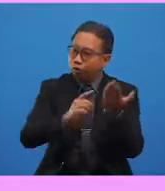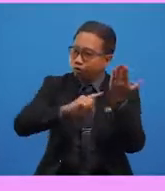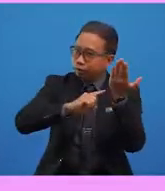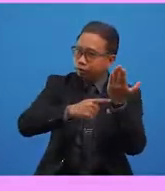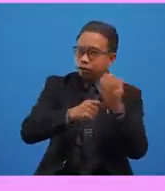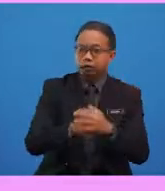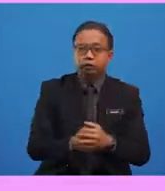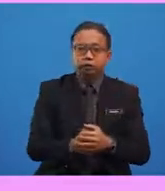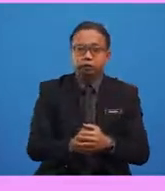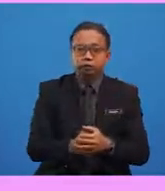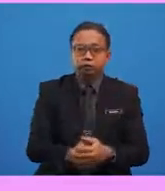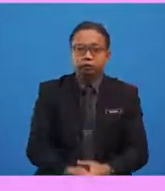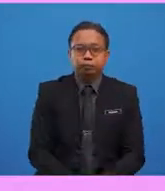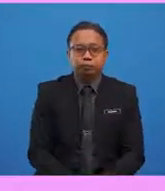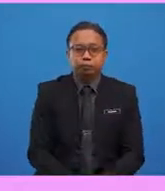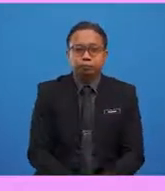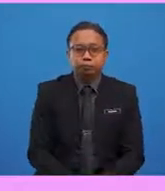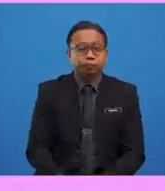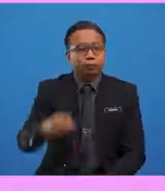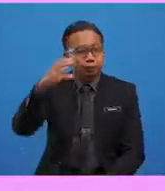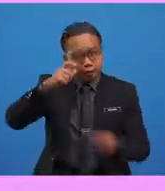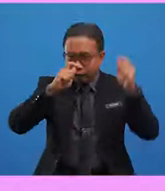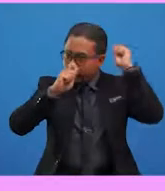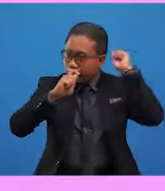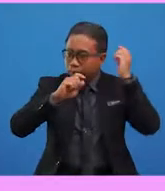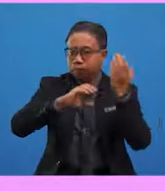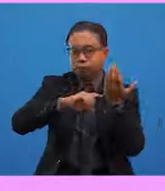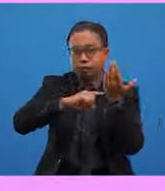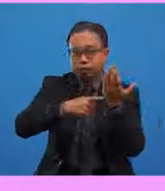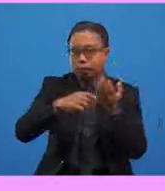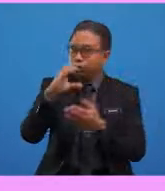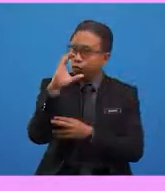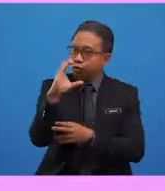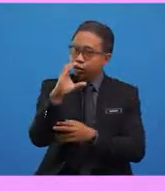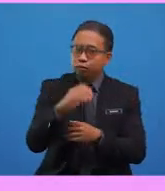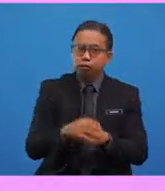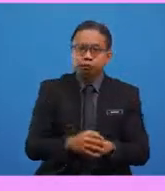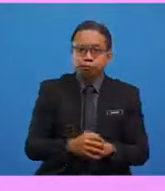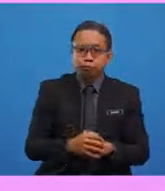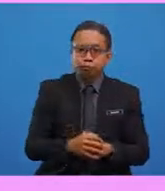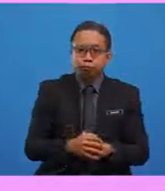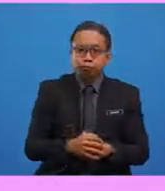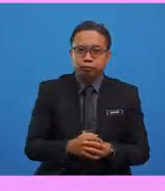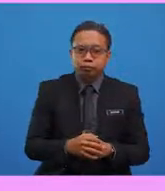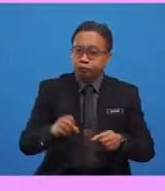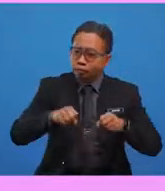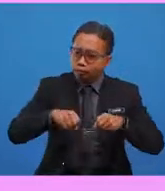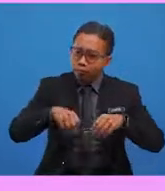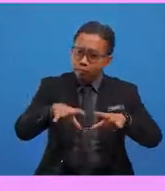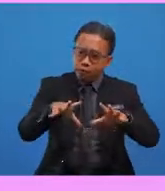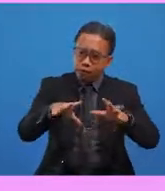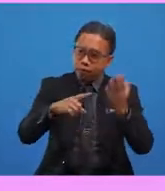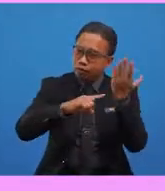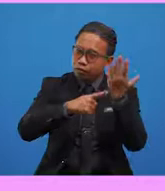consonant sound B. The word cap starts with the consonant sound K. And the word mat,